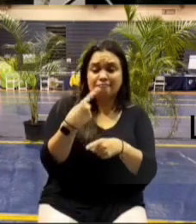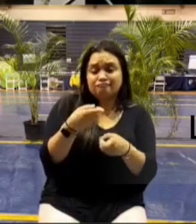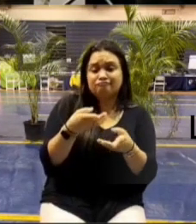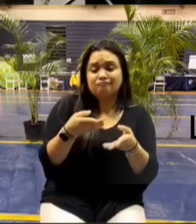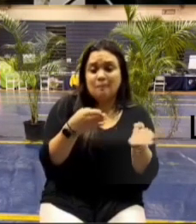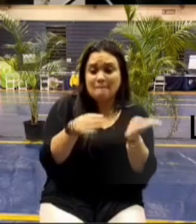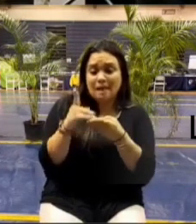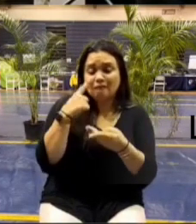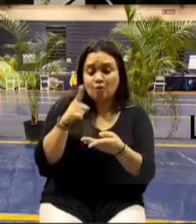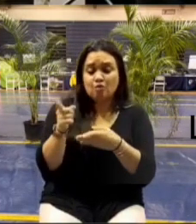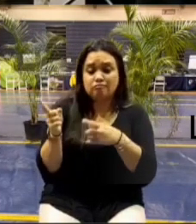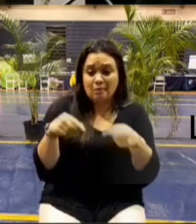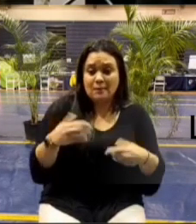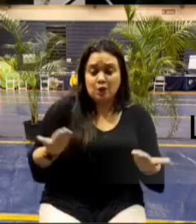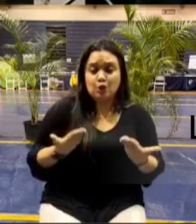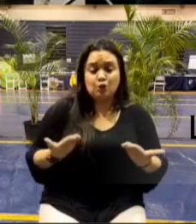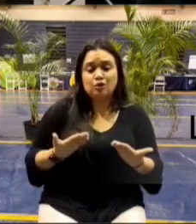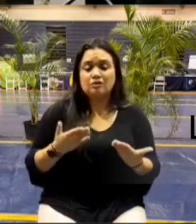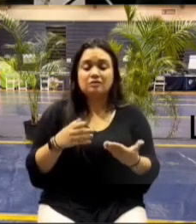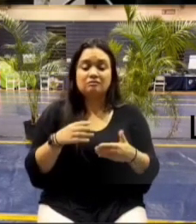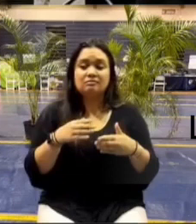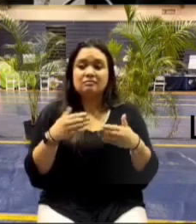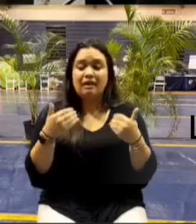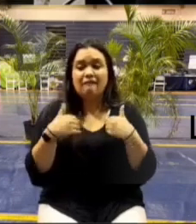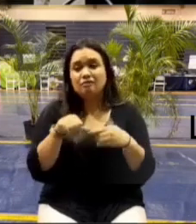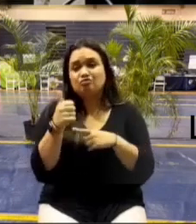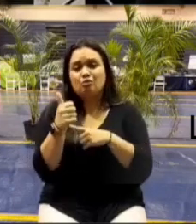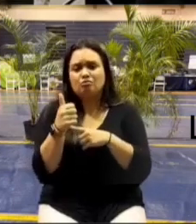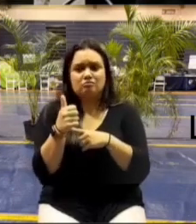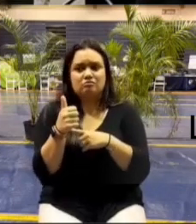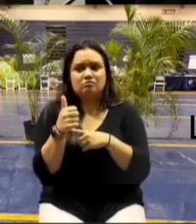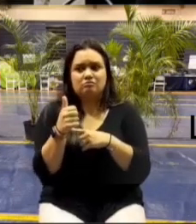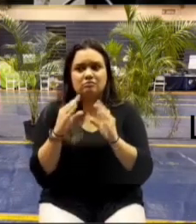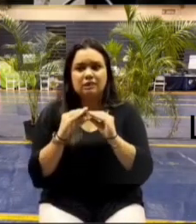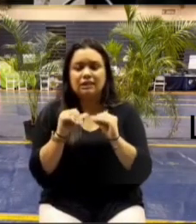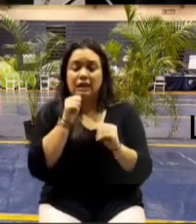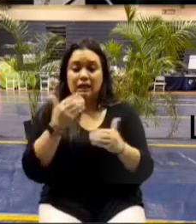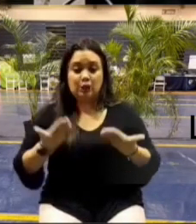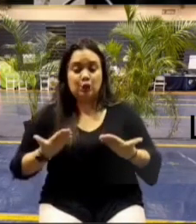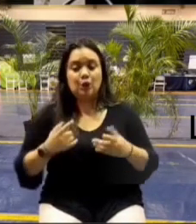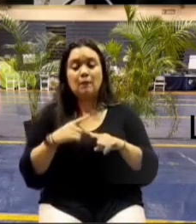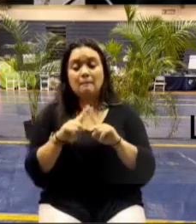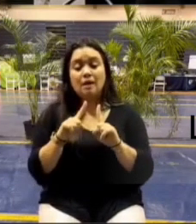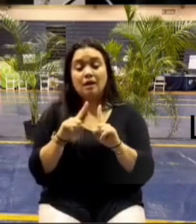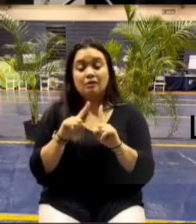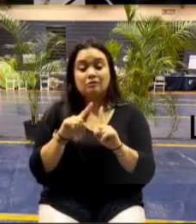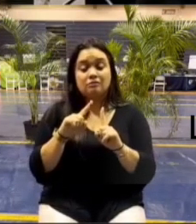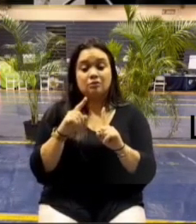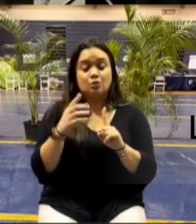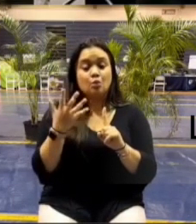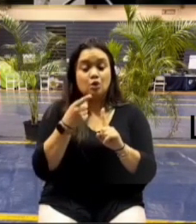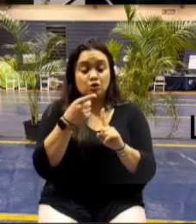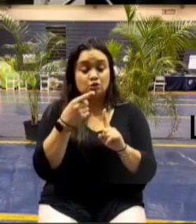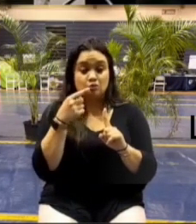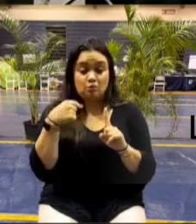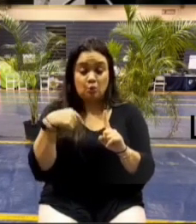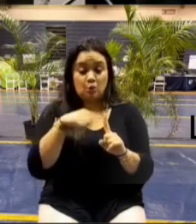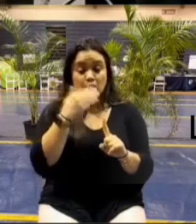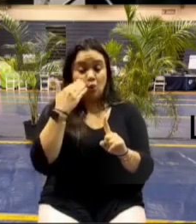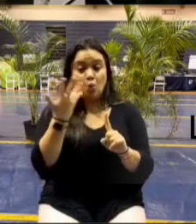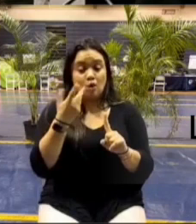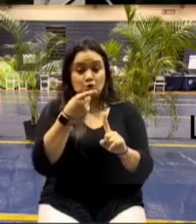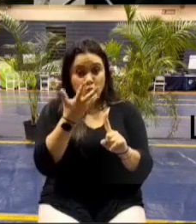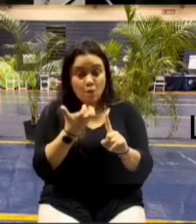wasn't a housing meeting so they're not here but um yeah once we know what you folks want who you guys want us to bring